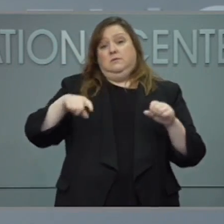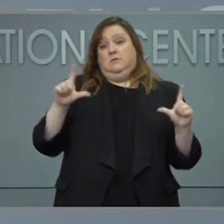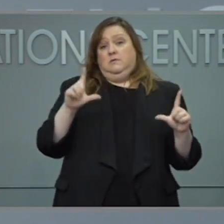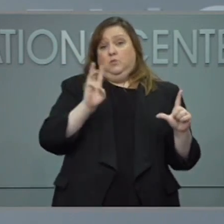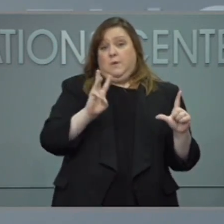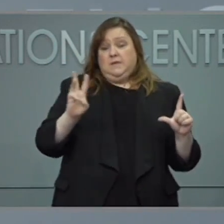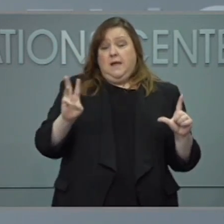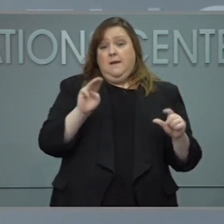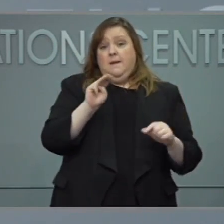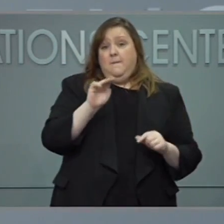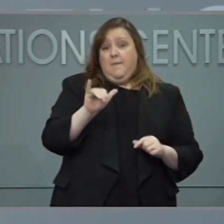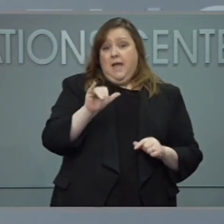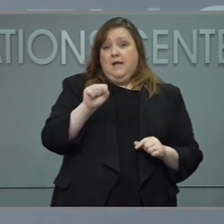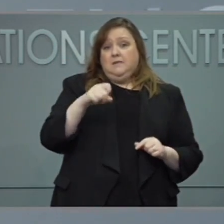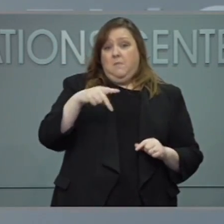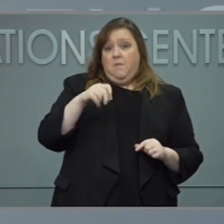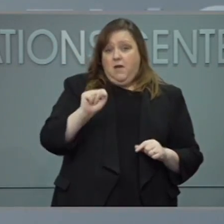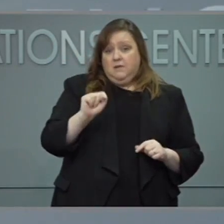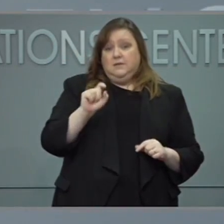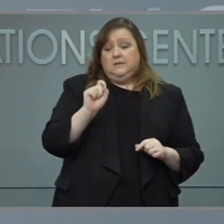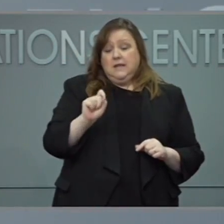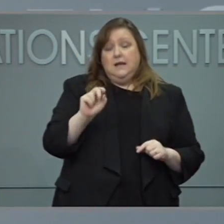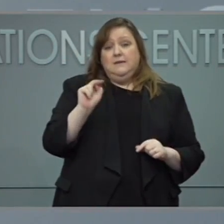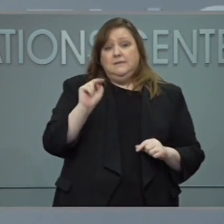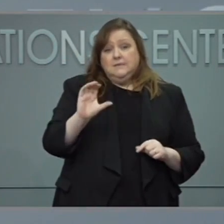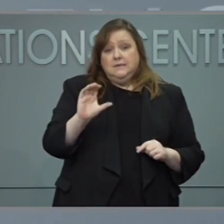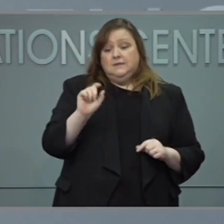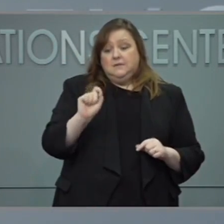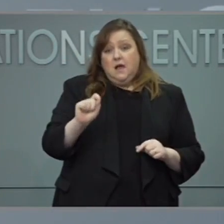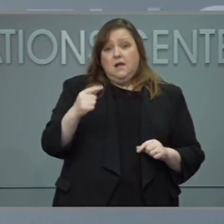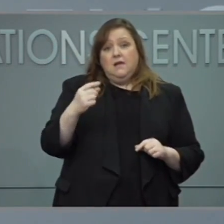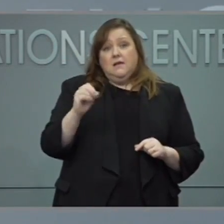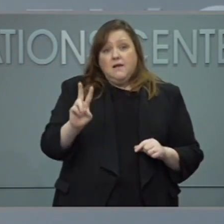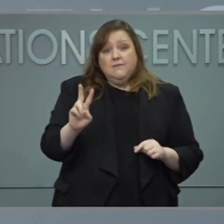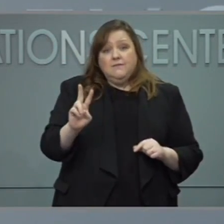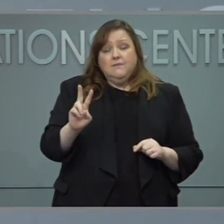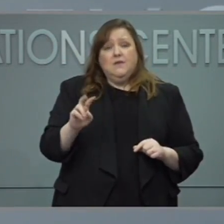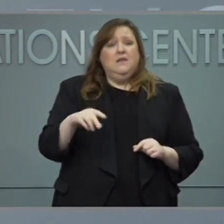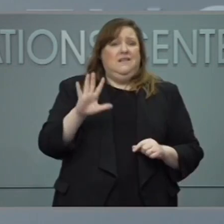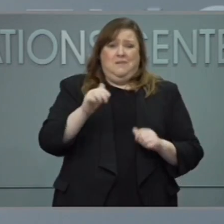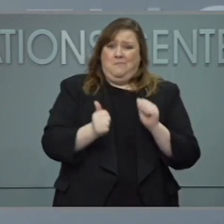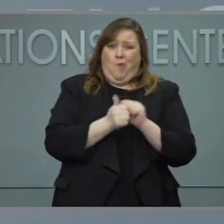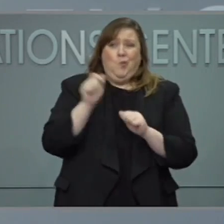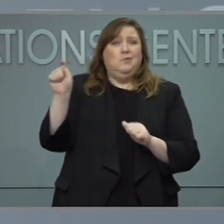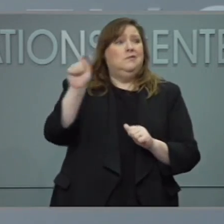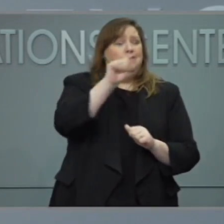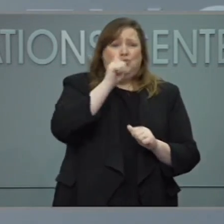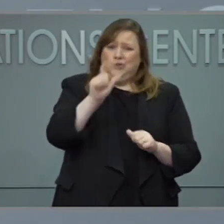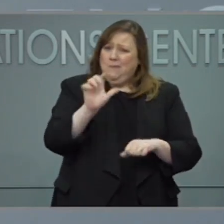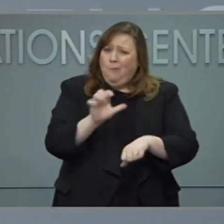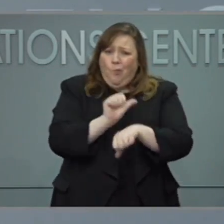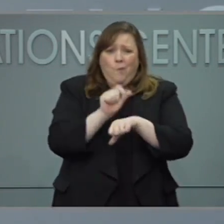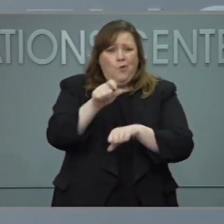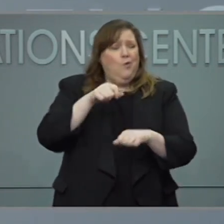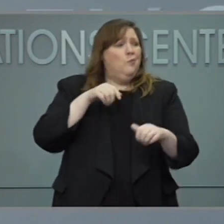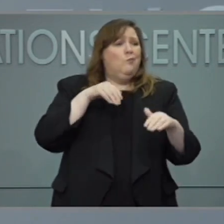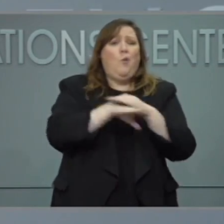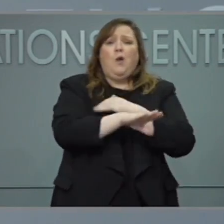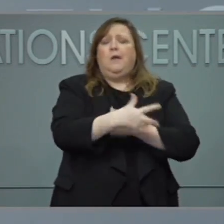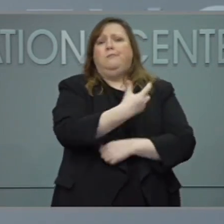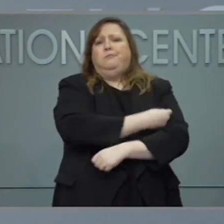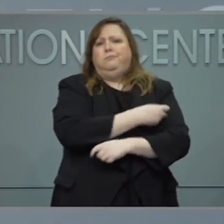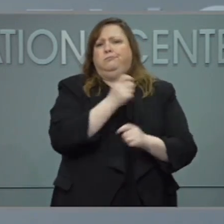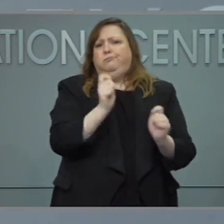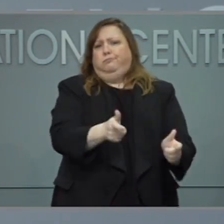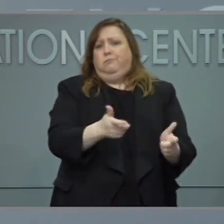vaccine provider near you. Most times you don't even need an appointment. You can walk in. We want to make this convenient. So we are